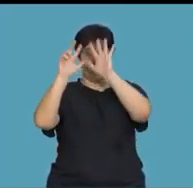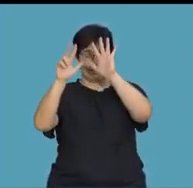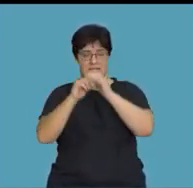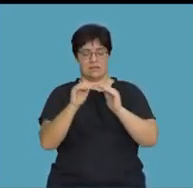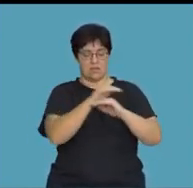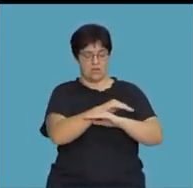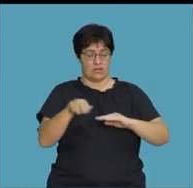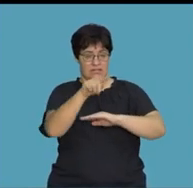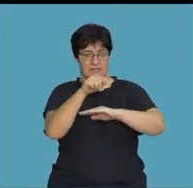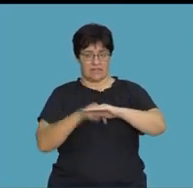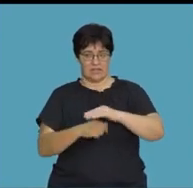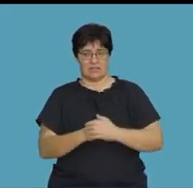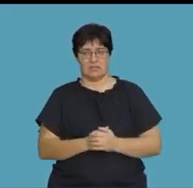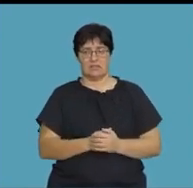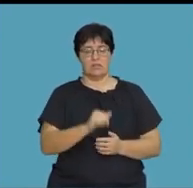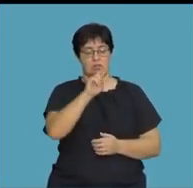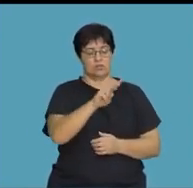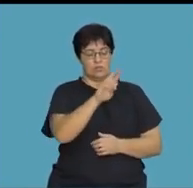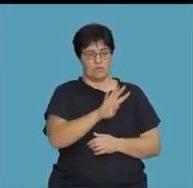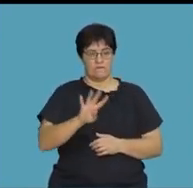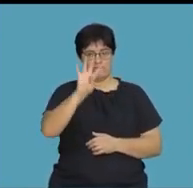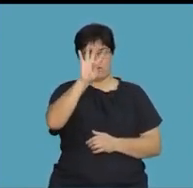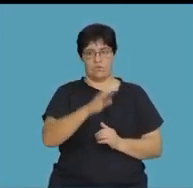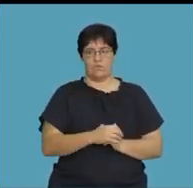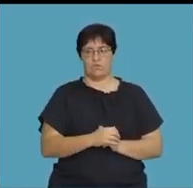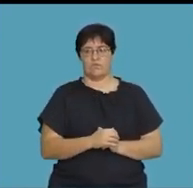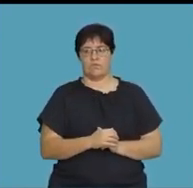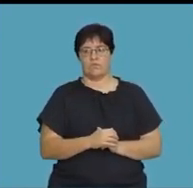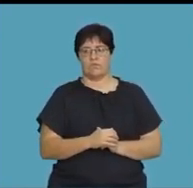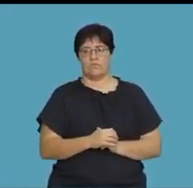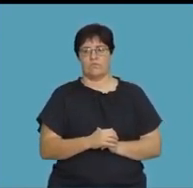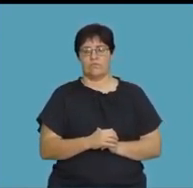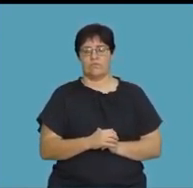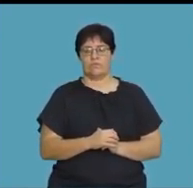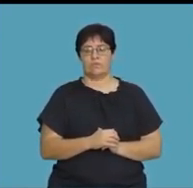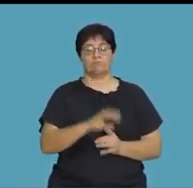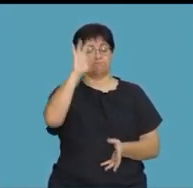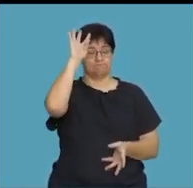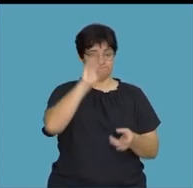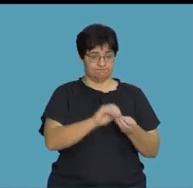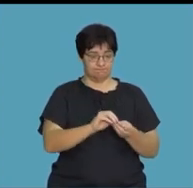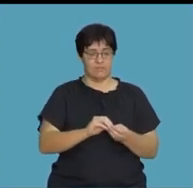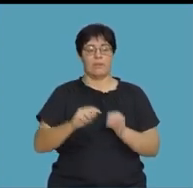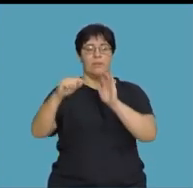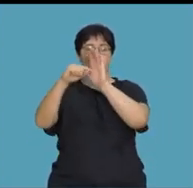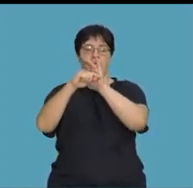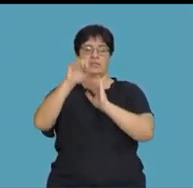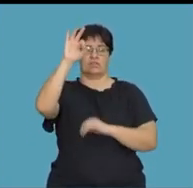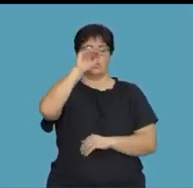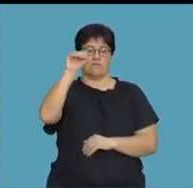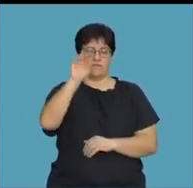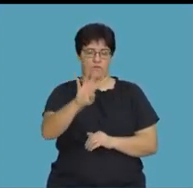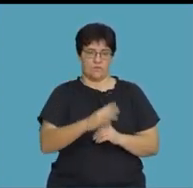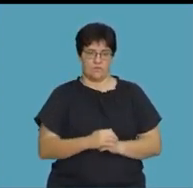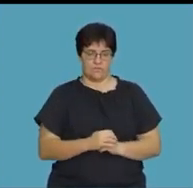8, and all of this is divided by 2 to the exponent of 4. And then all of this is